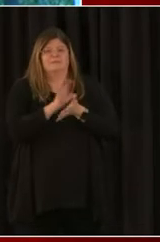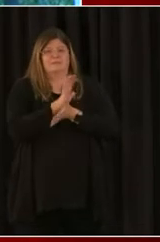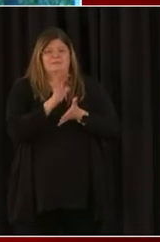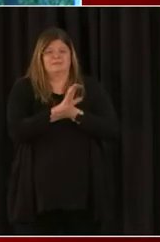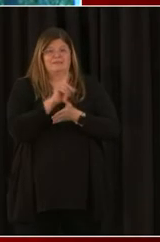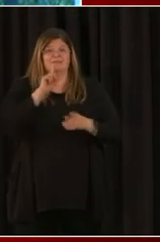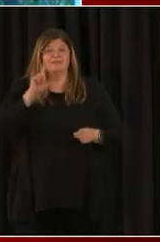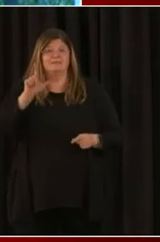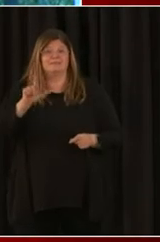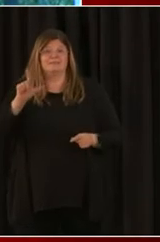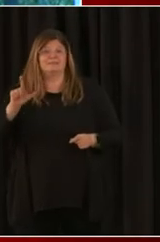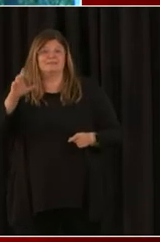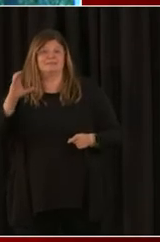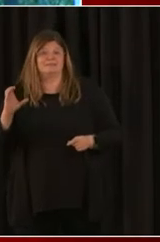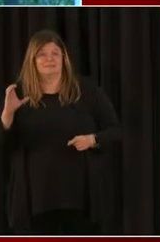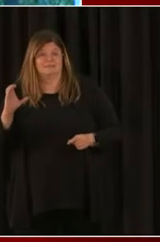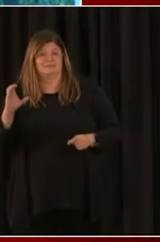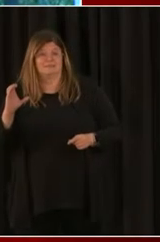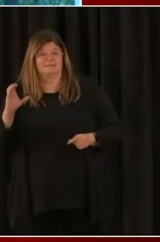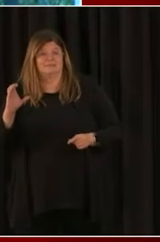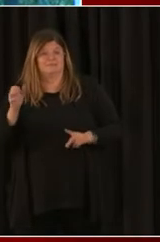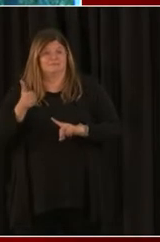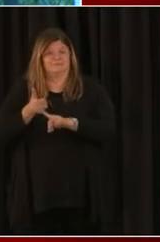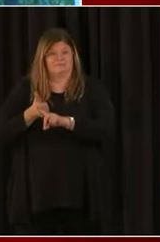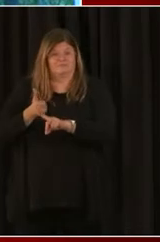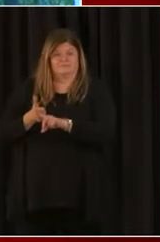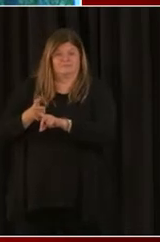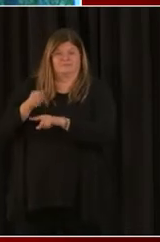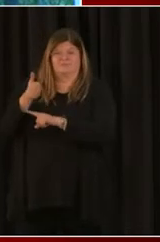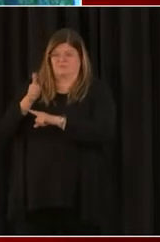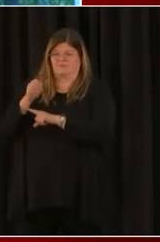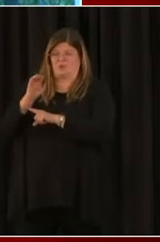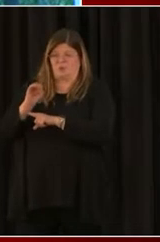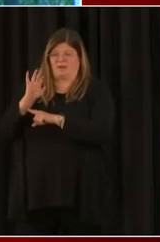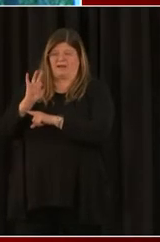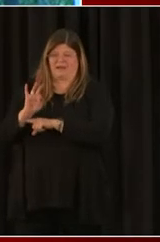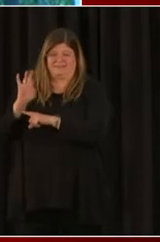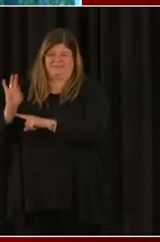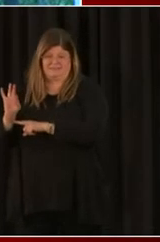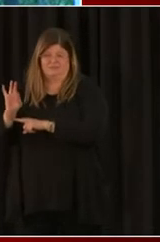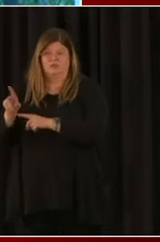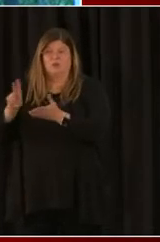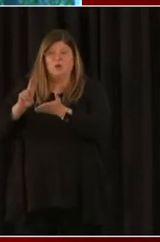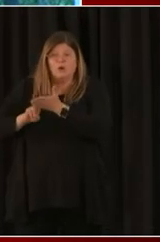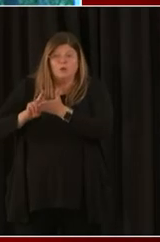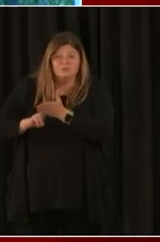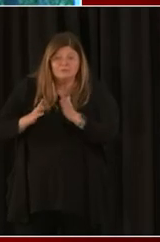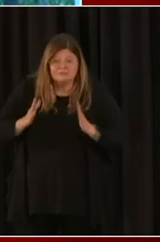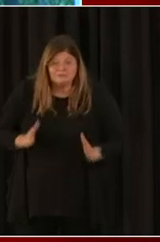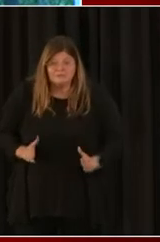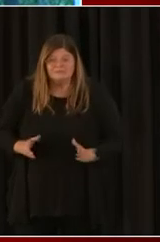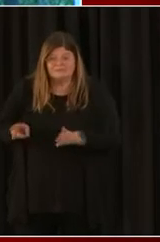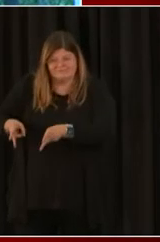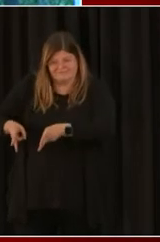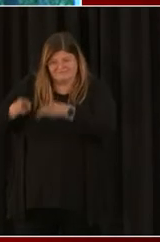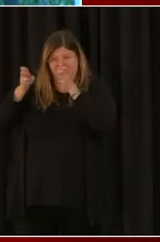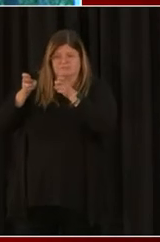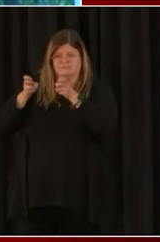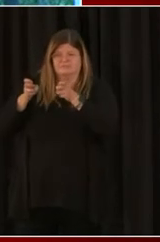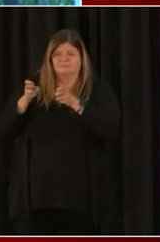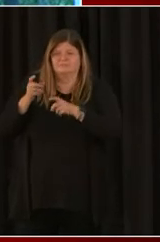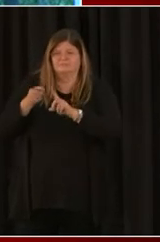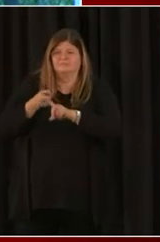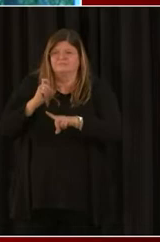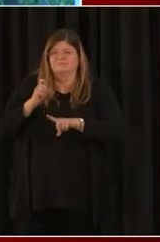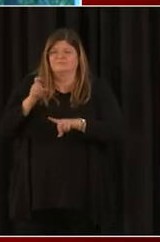proprietor or 1099 contractor, pull out your schedule C's, your final schedule